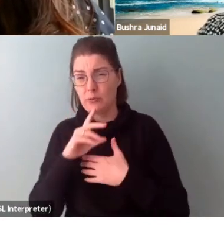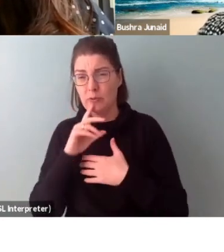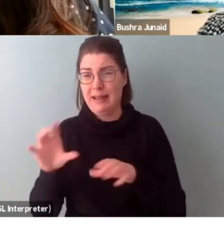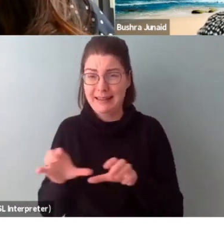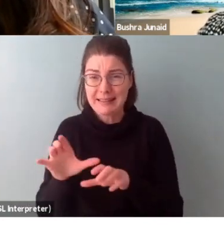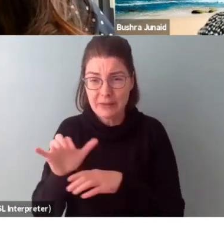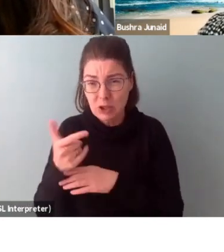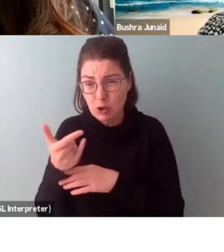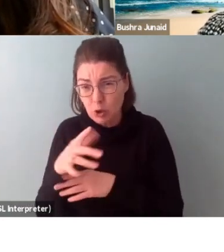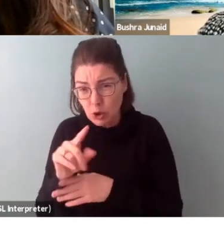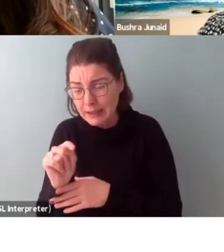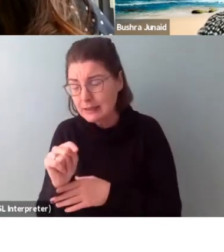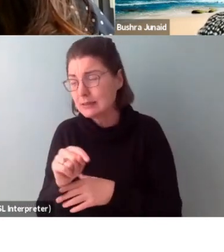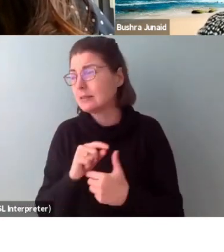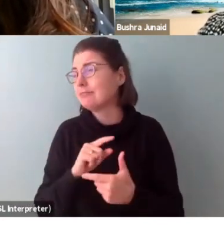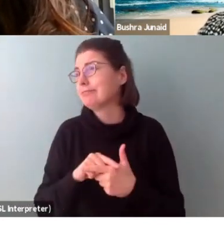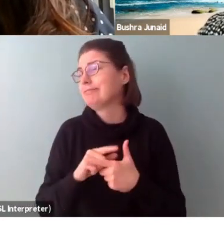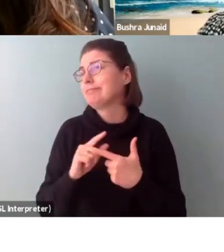grants,